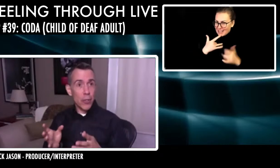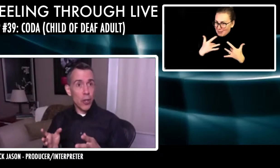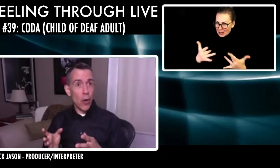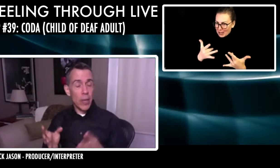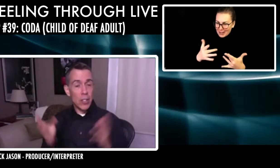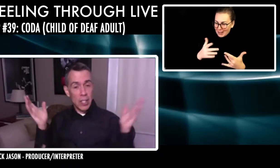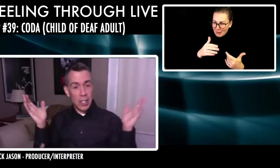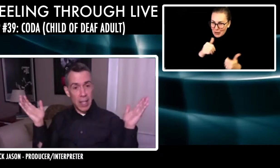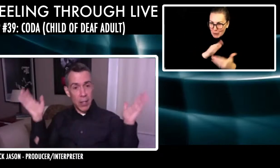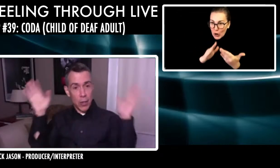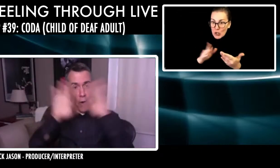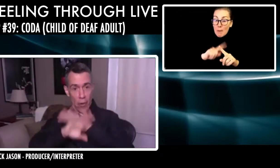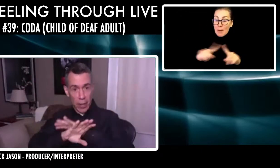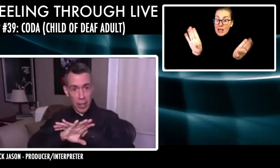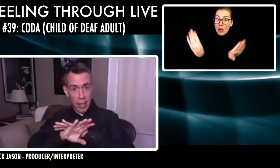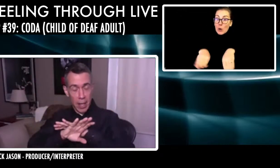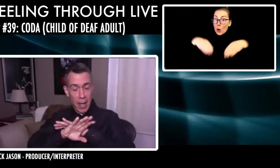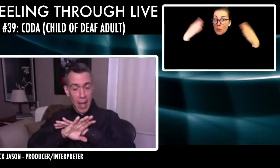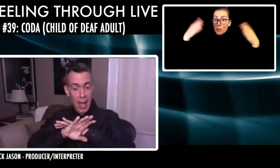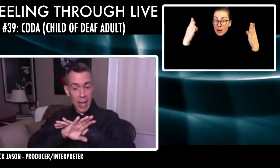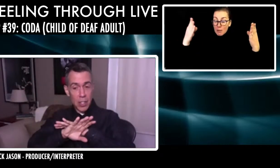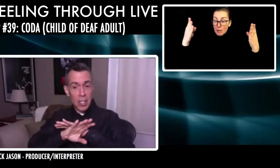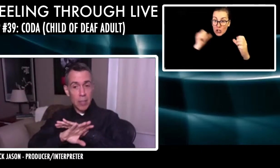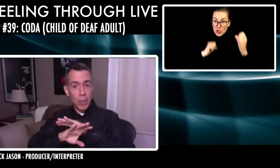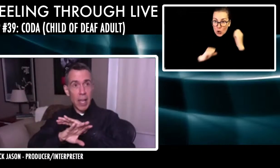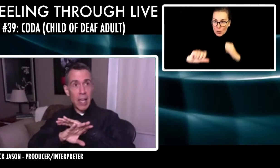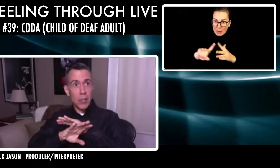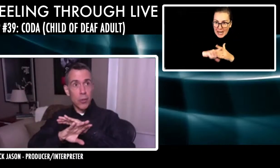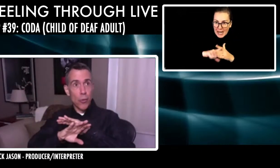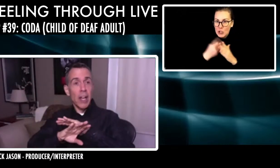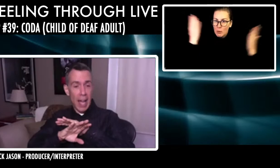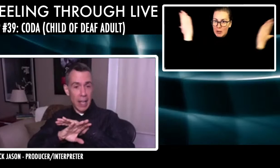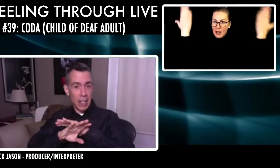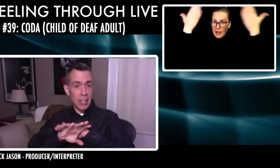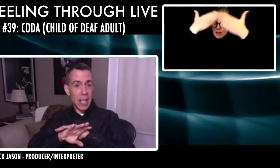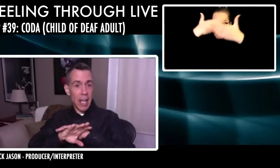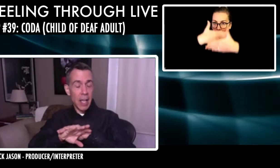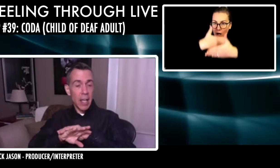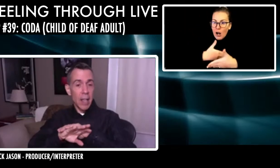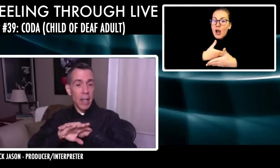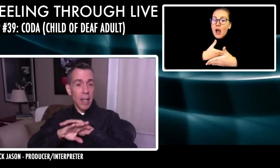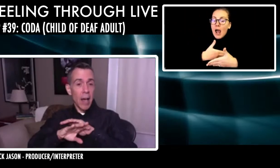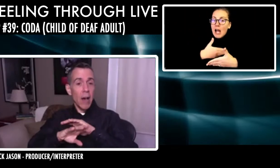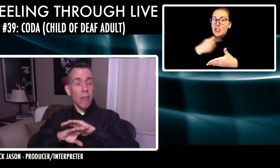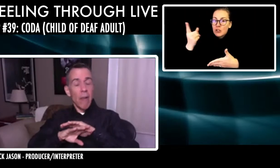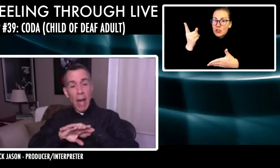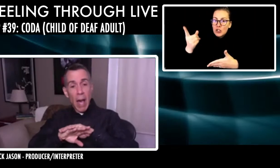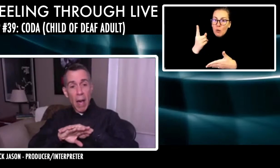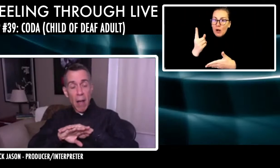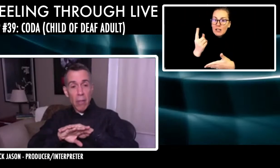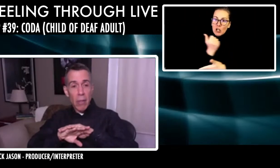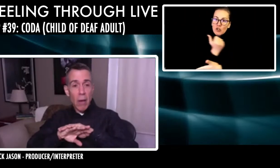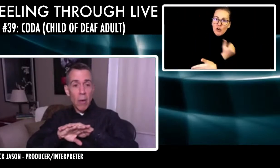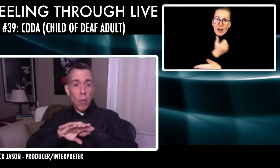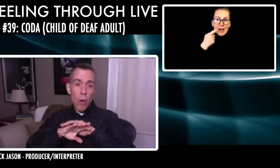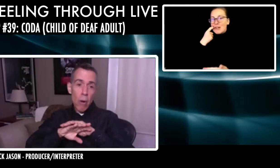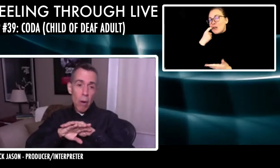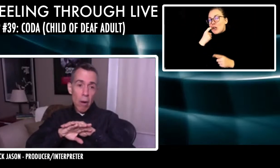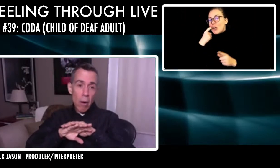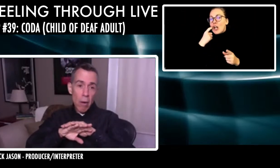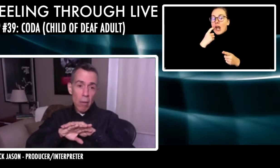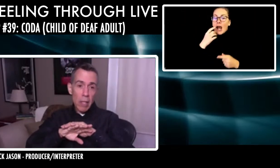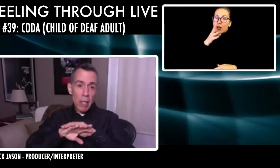opening of her show is she's in the dark and she's playing a drug addict singing around the